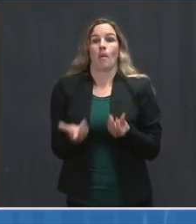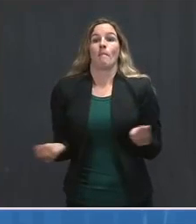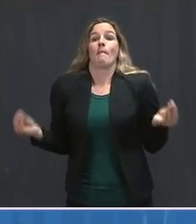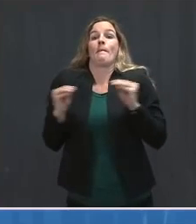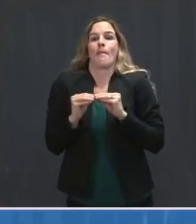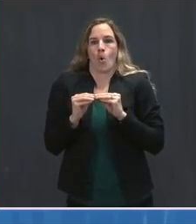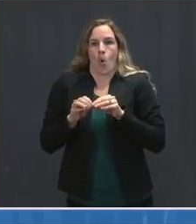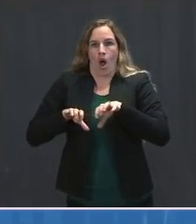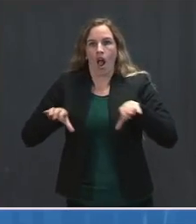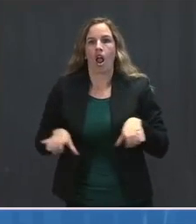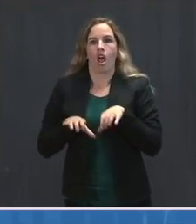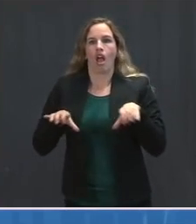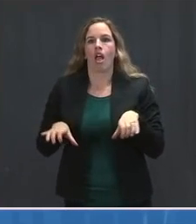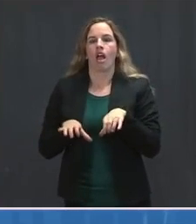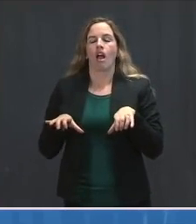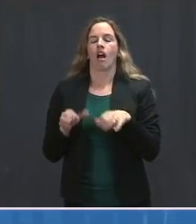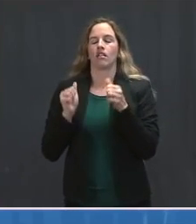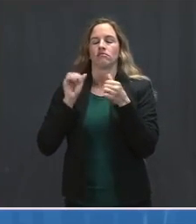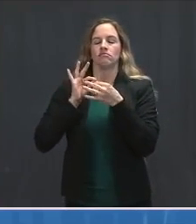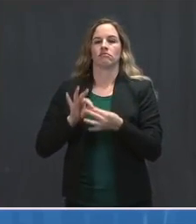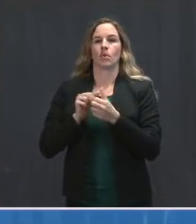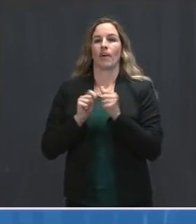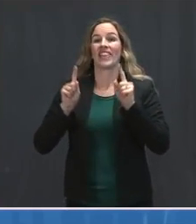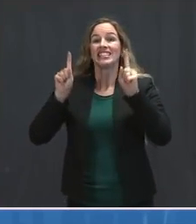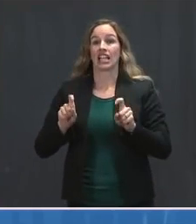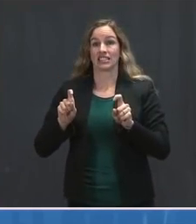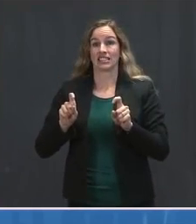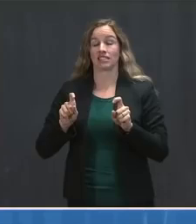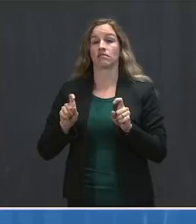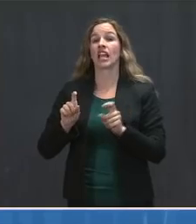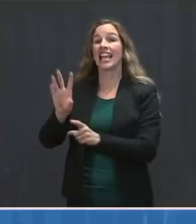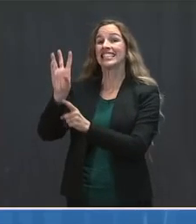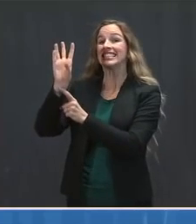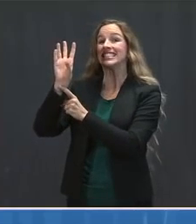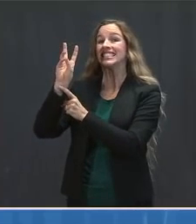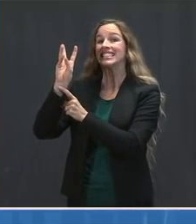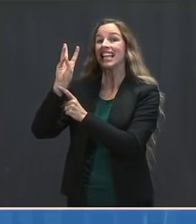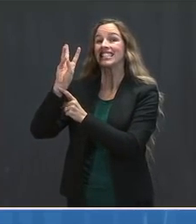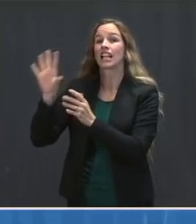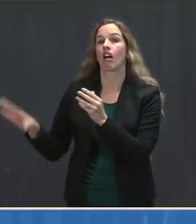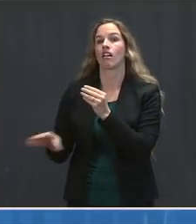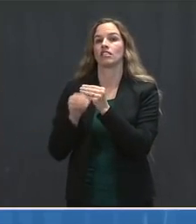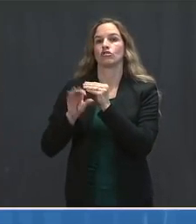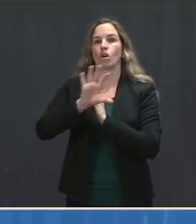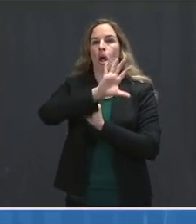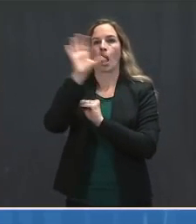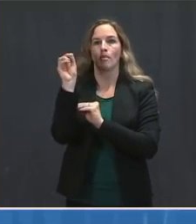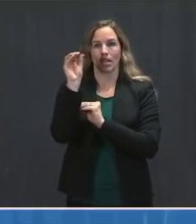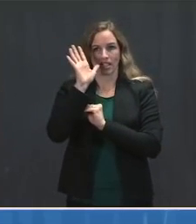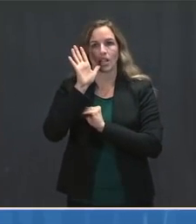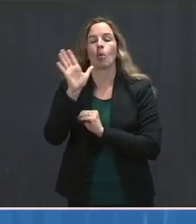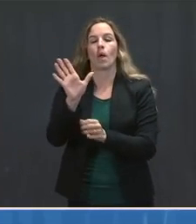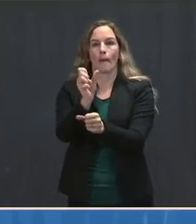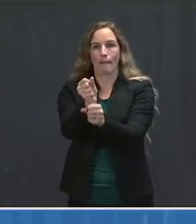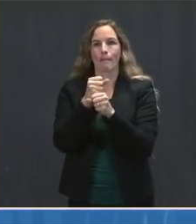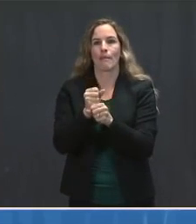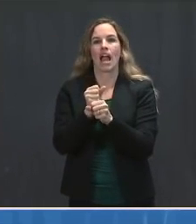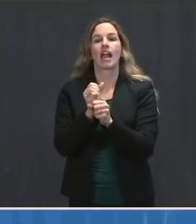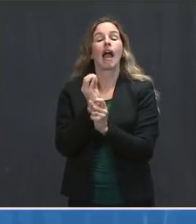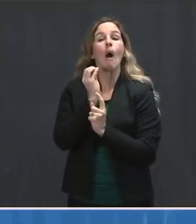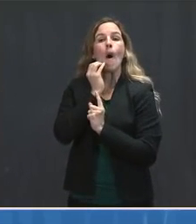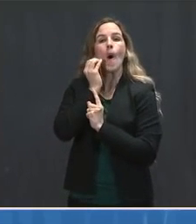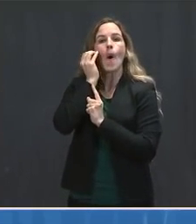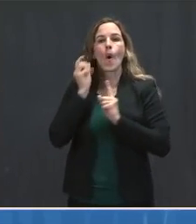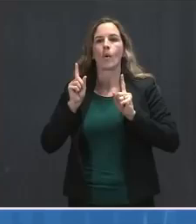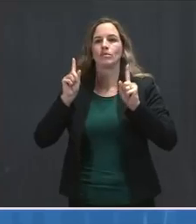will announce that six more companies will surge manufacturing of at-home test kits, with the goal